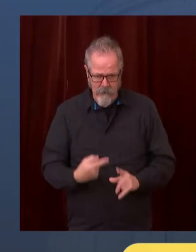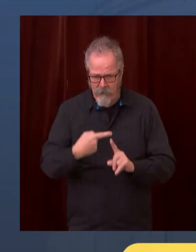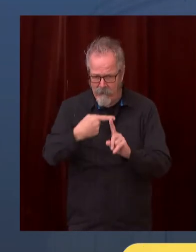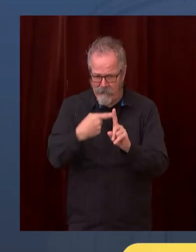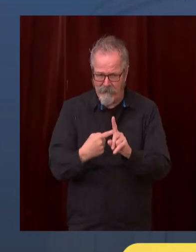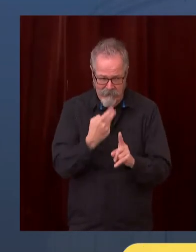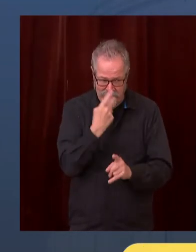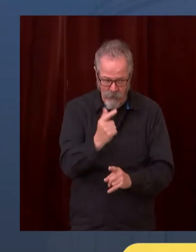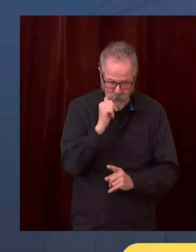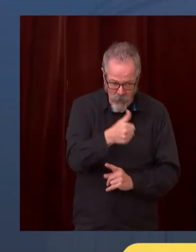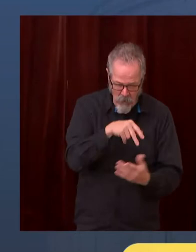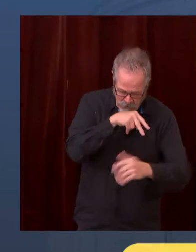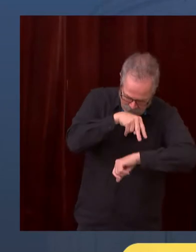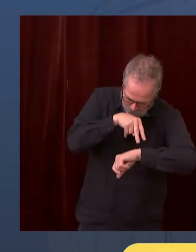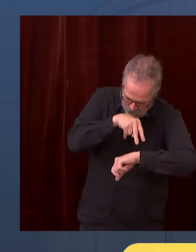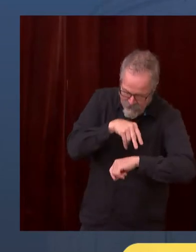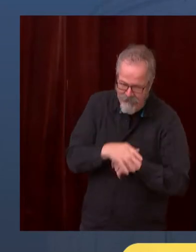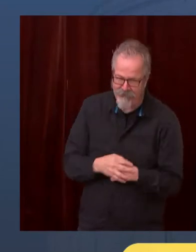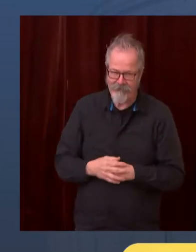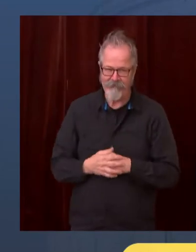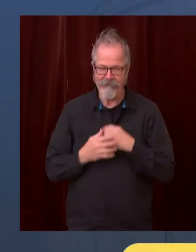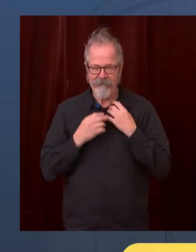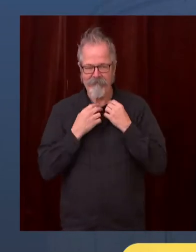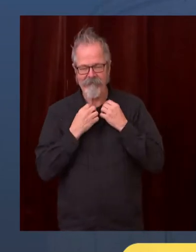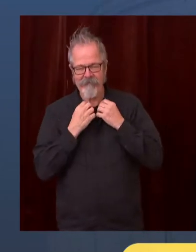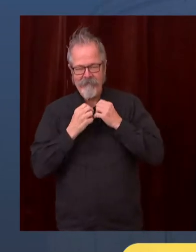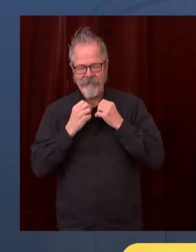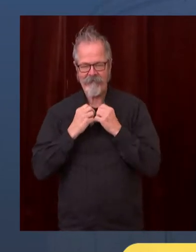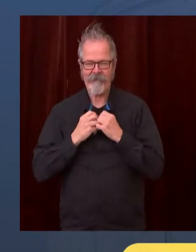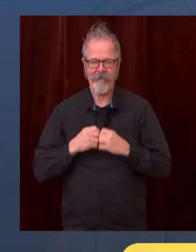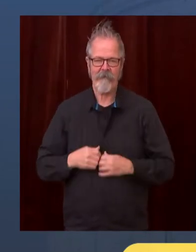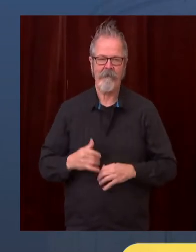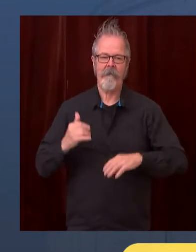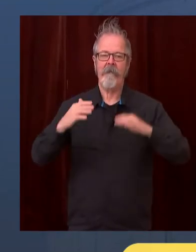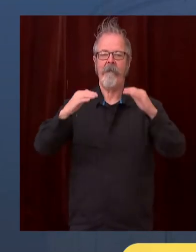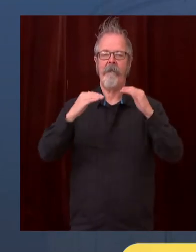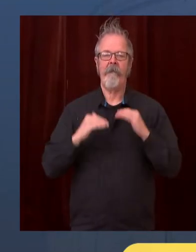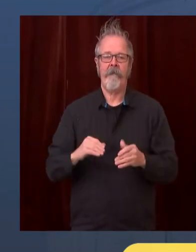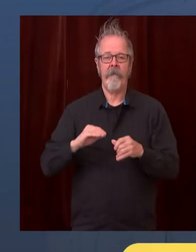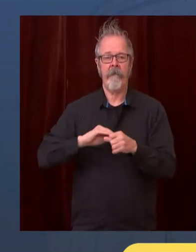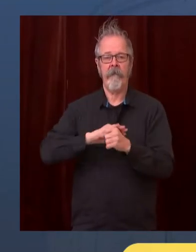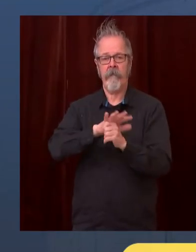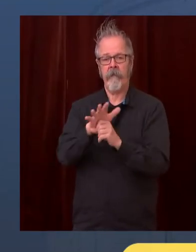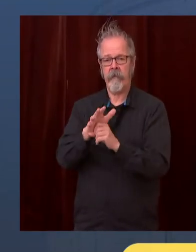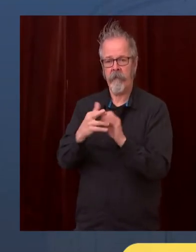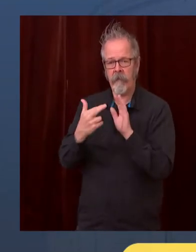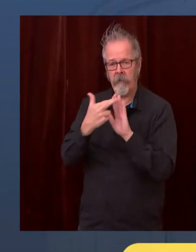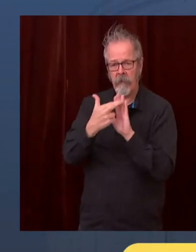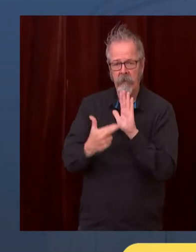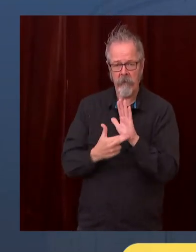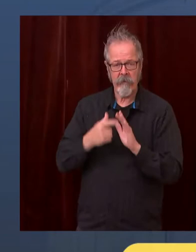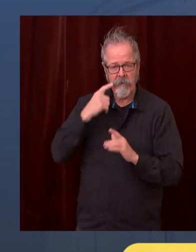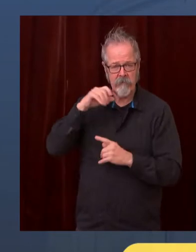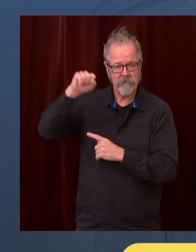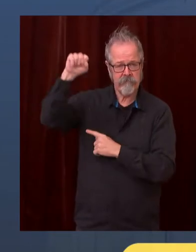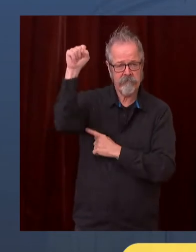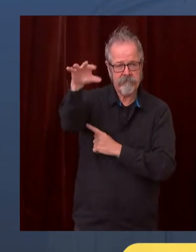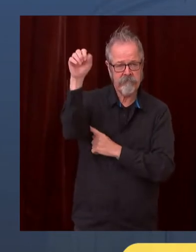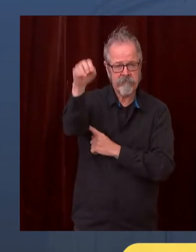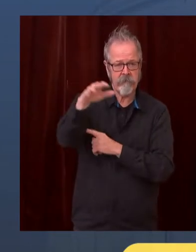is the last day of indoor seating for at least the next four weeks. We do know that